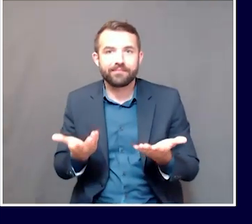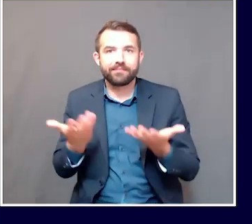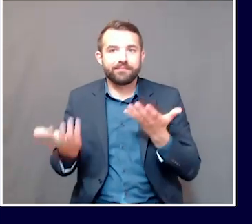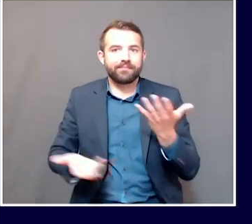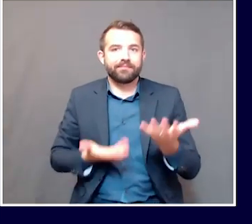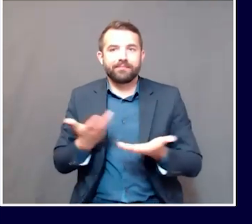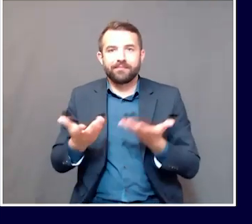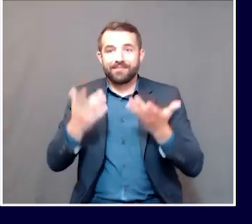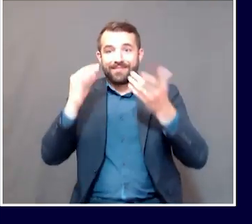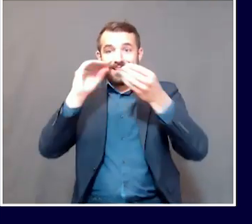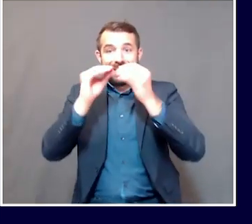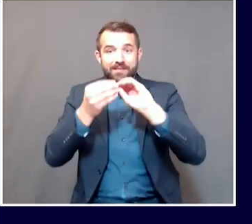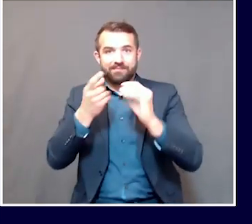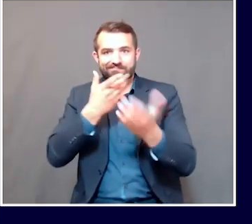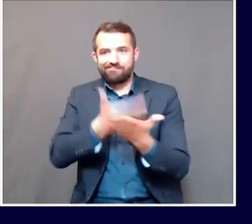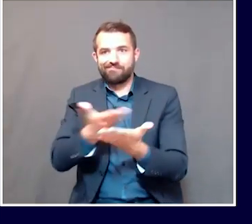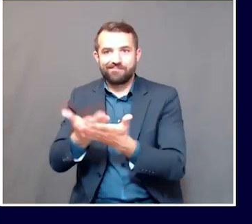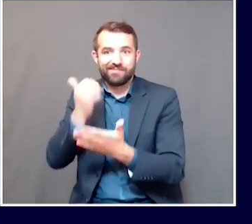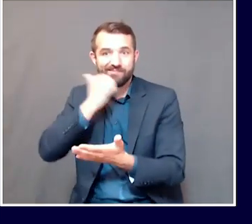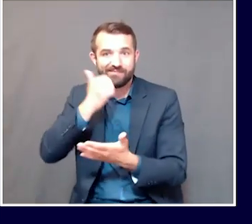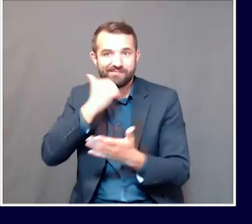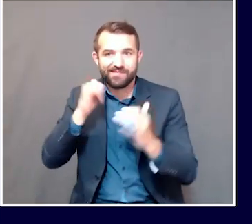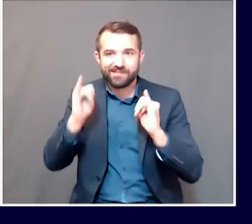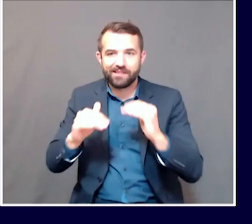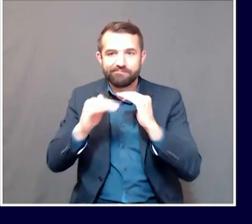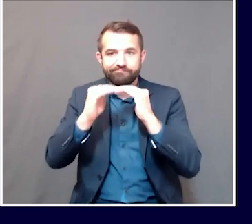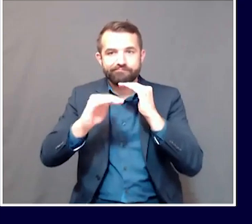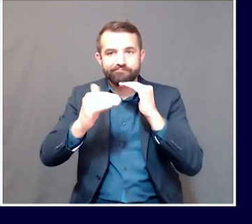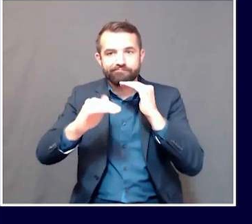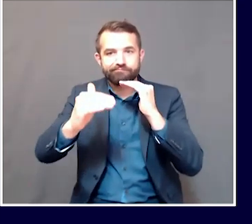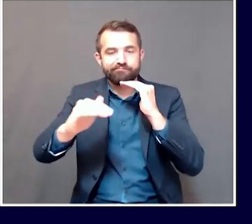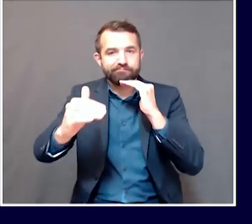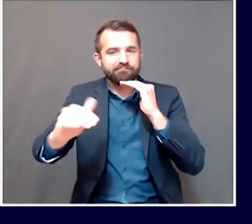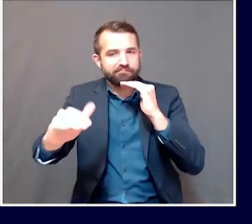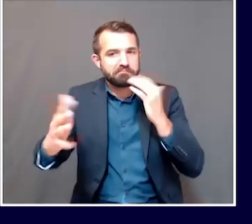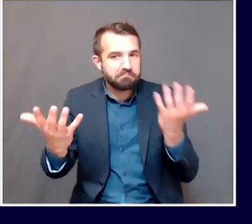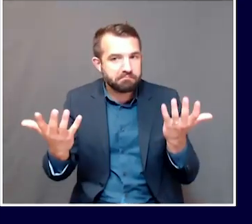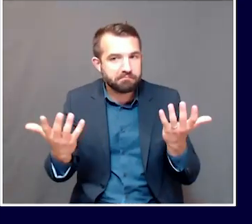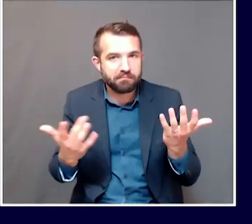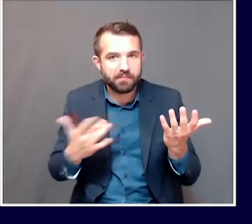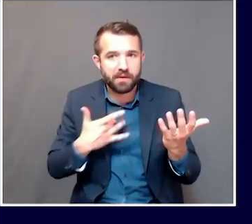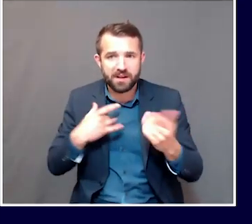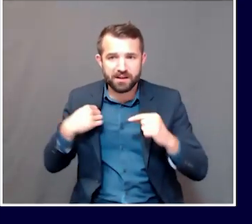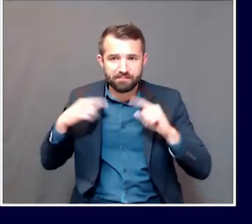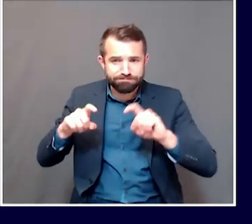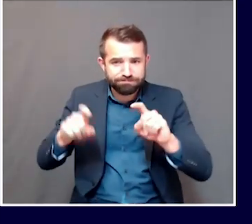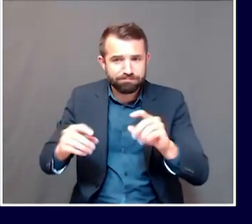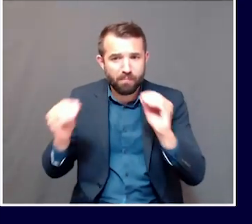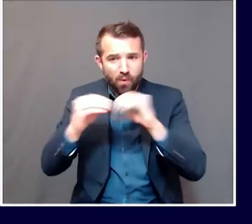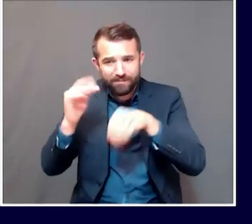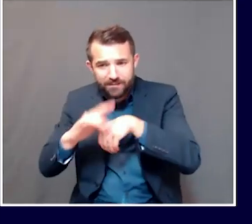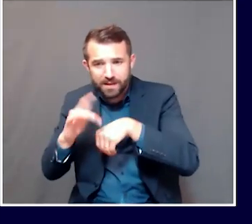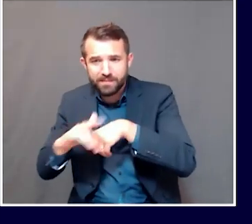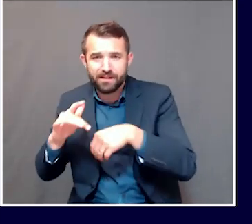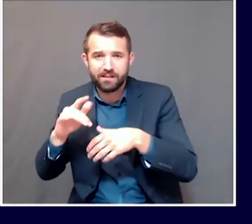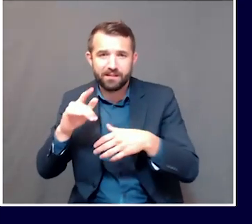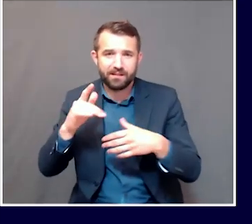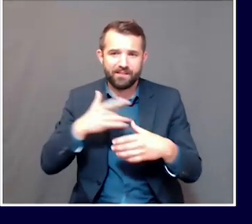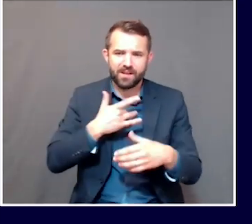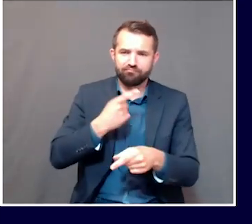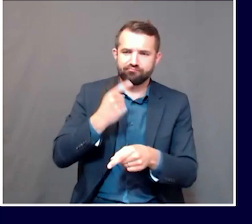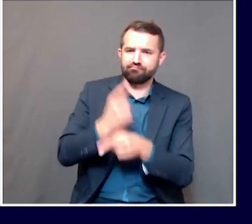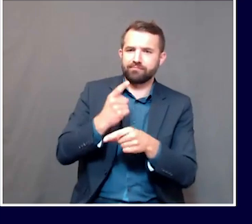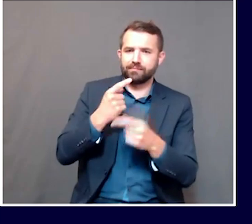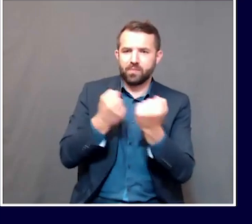pretty well. It looks like testing is loosening up in some of these other places. And so it was something that we were able to move